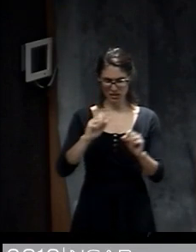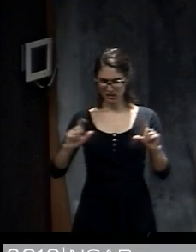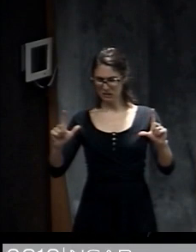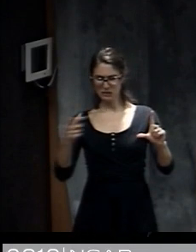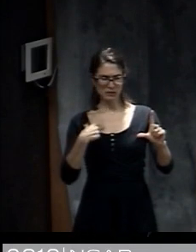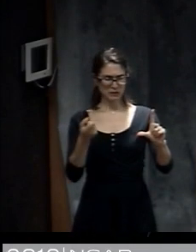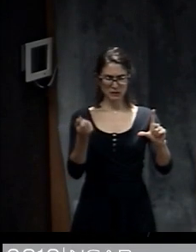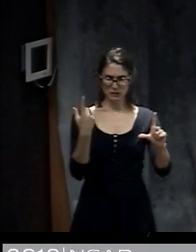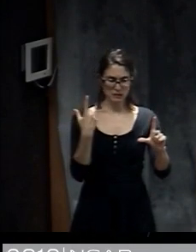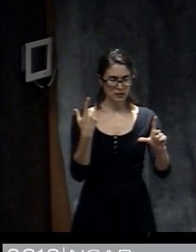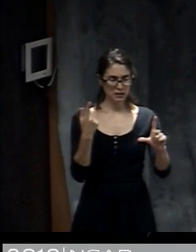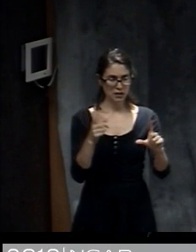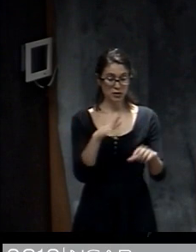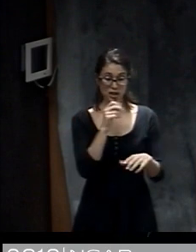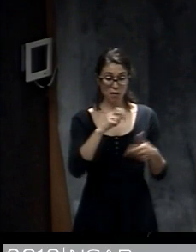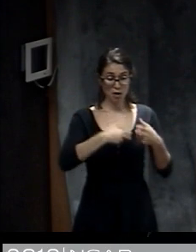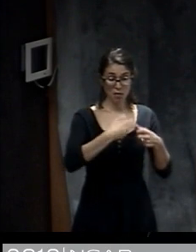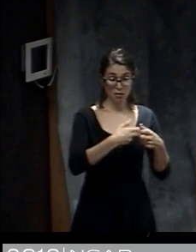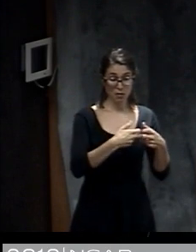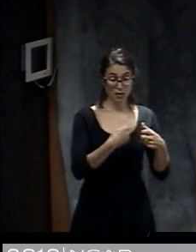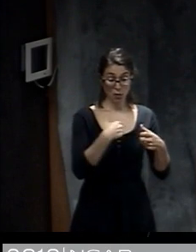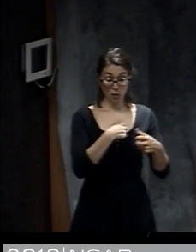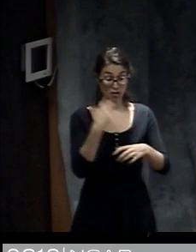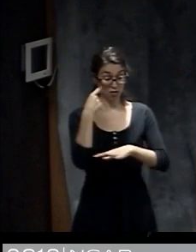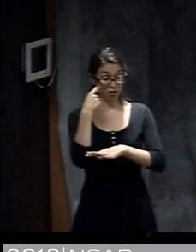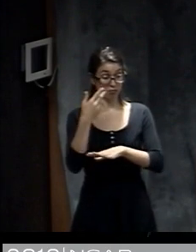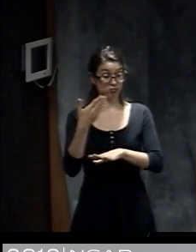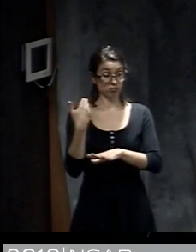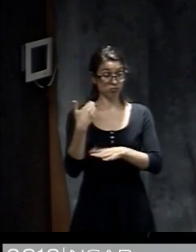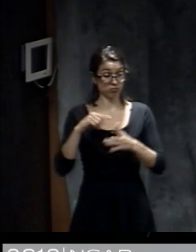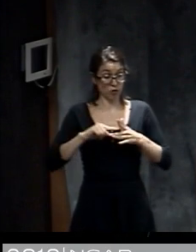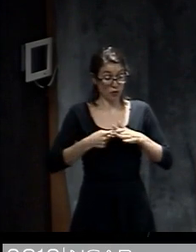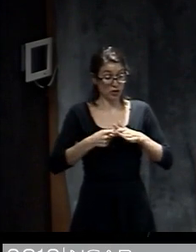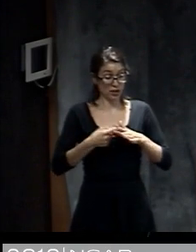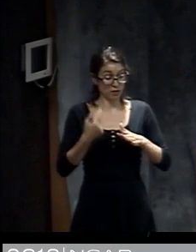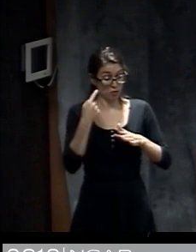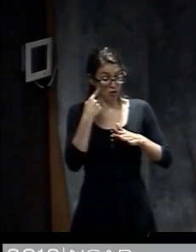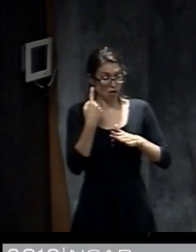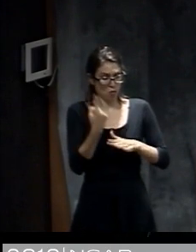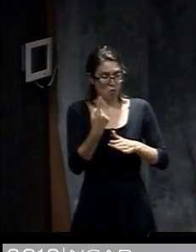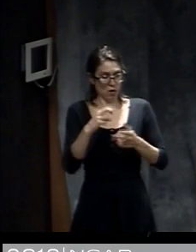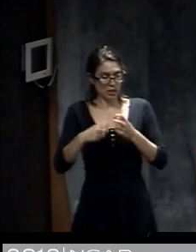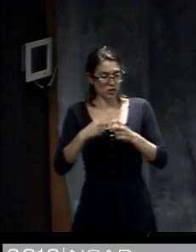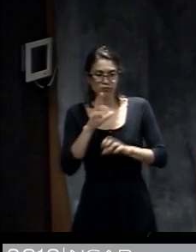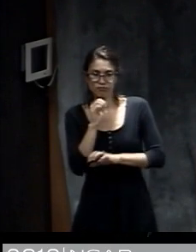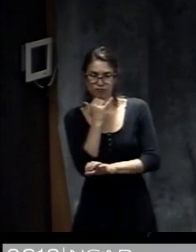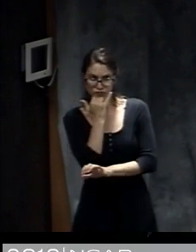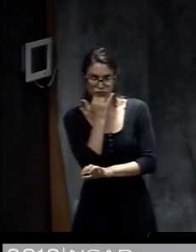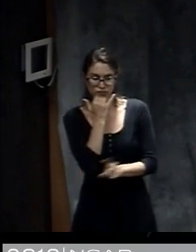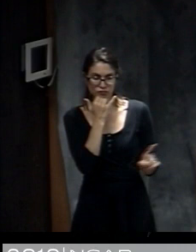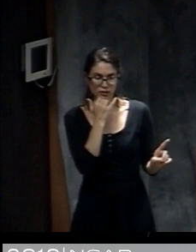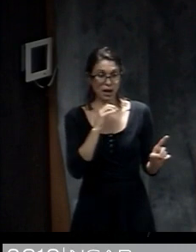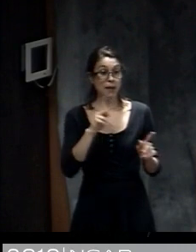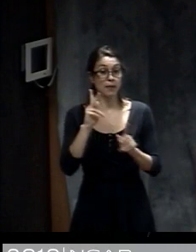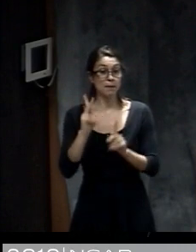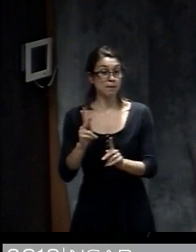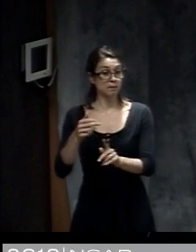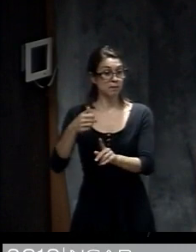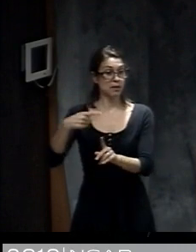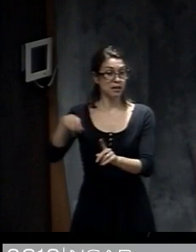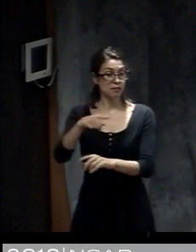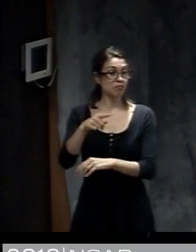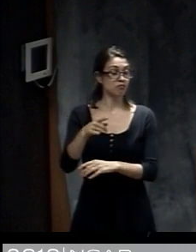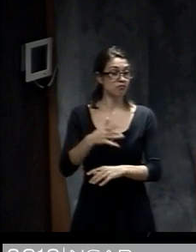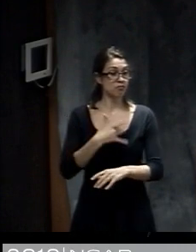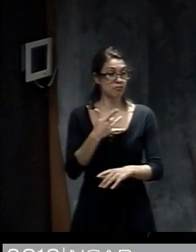not the problem the Weather Service initially thought but was that they had difficulty when they were looking at the webpage seeing if there was some kind of